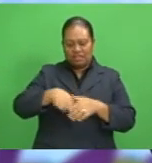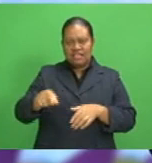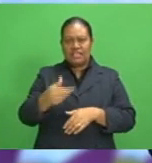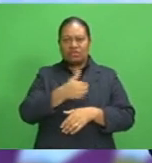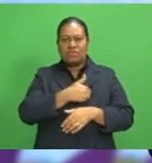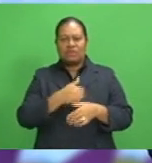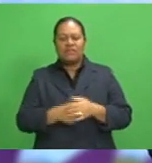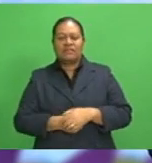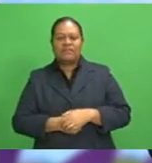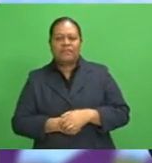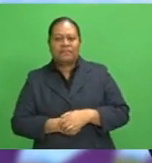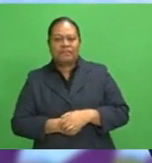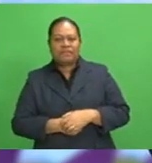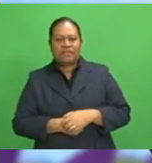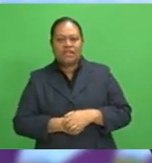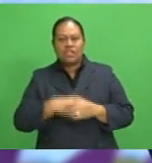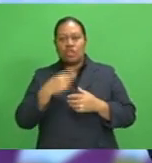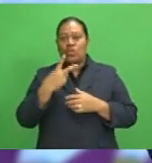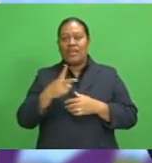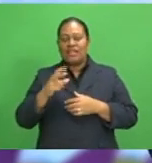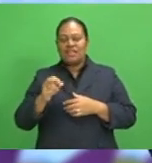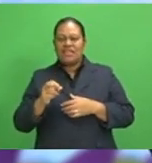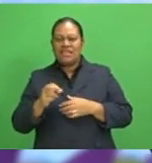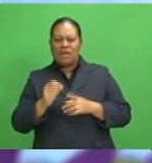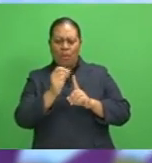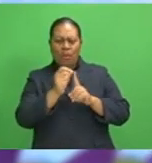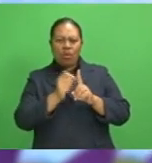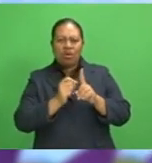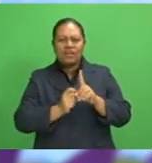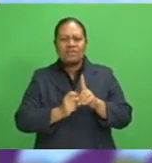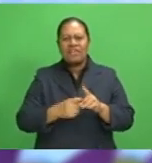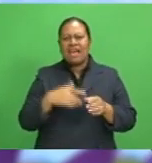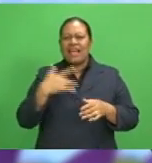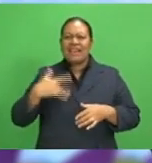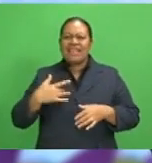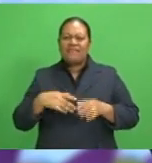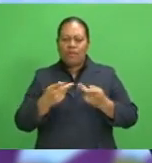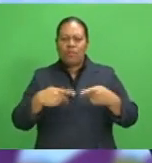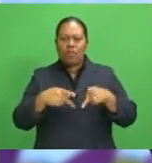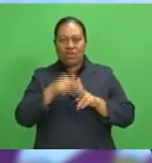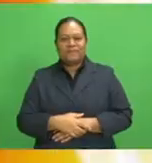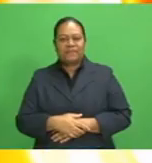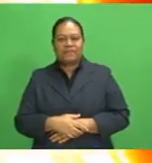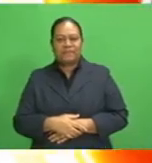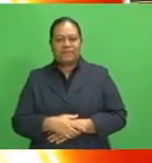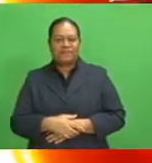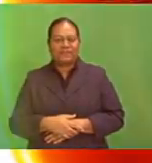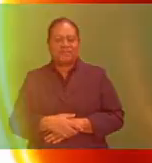Guardiola's side are now 20 points behind the leaders Liverpool with eight league games remaining.